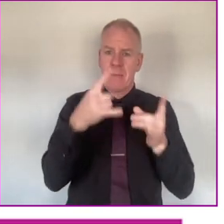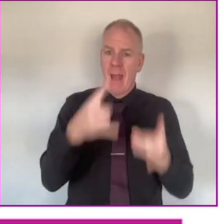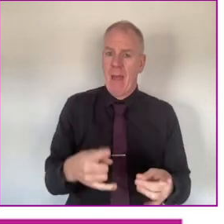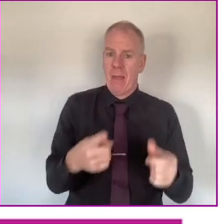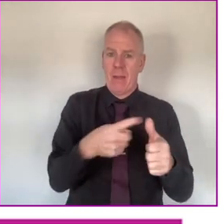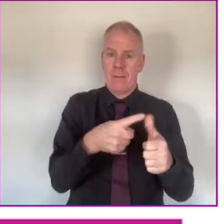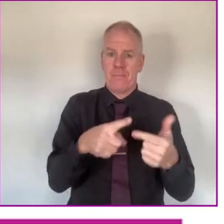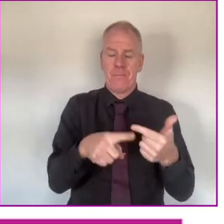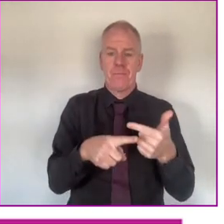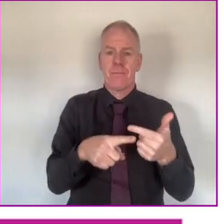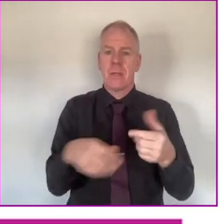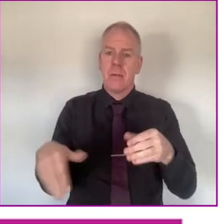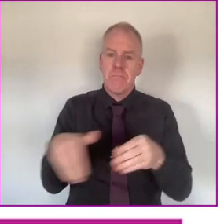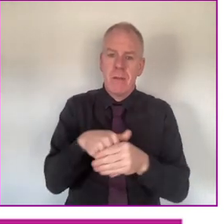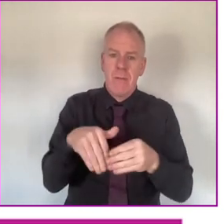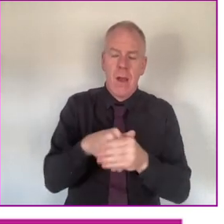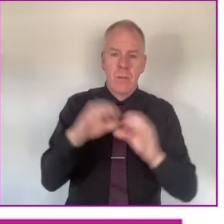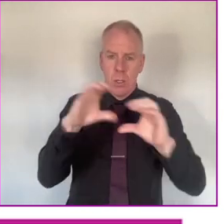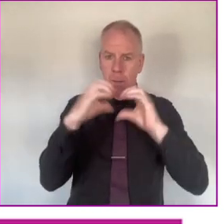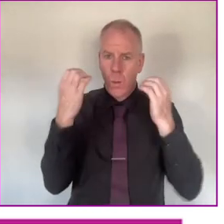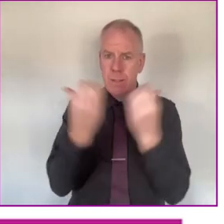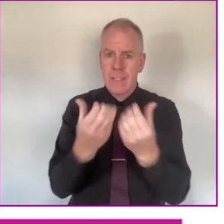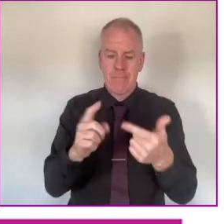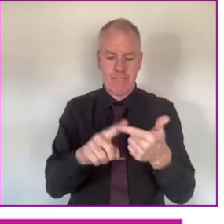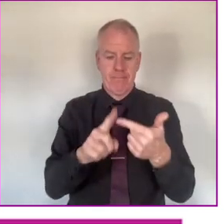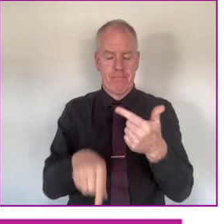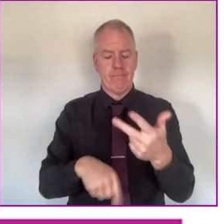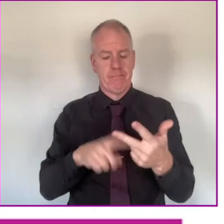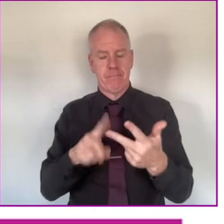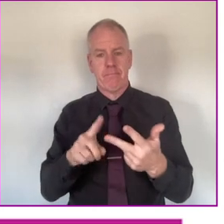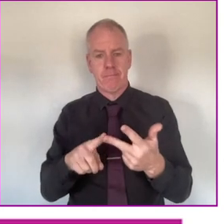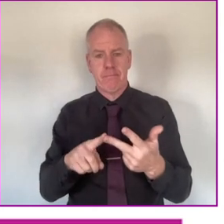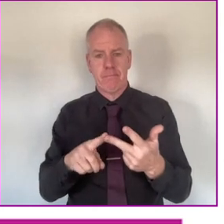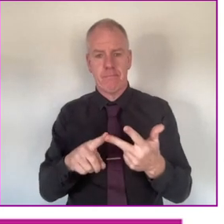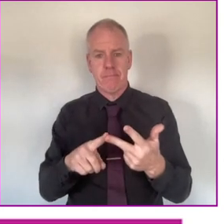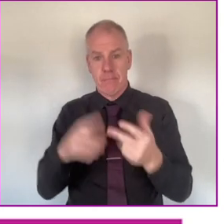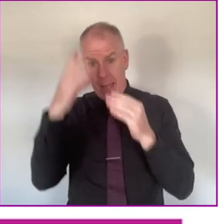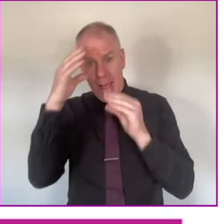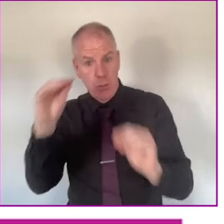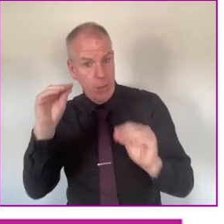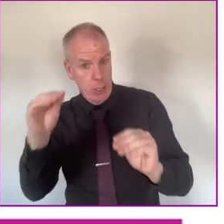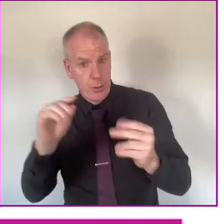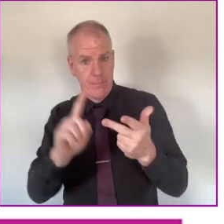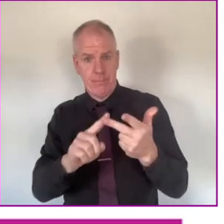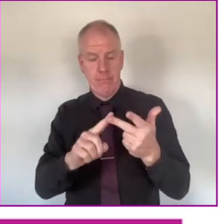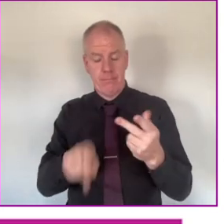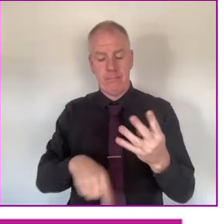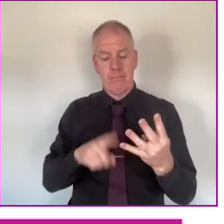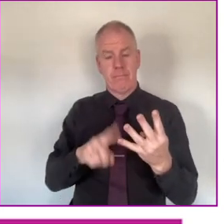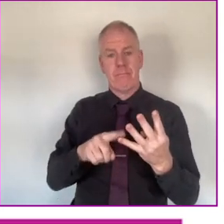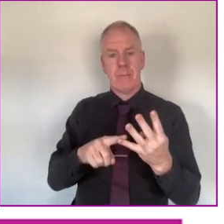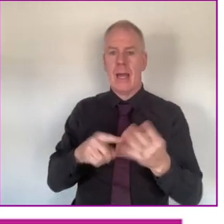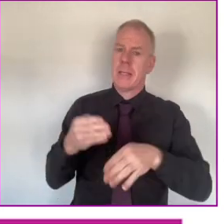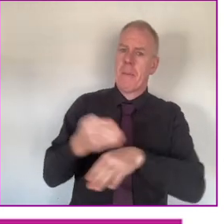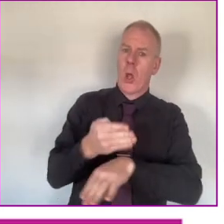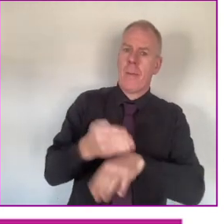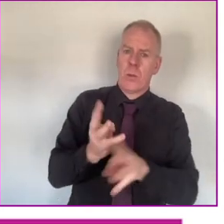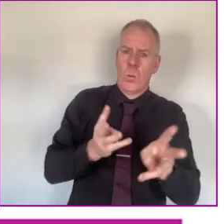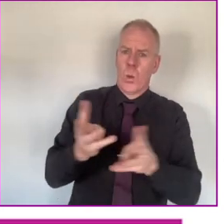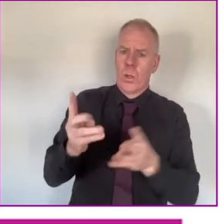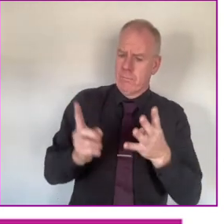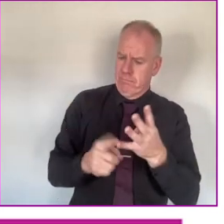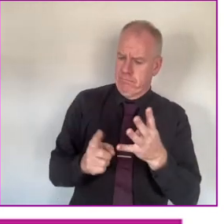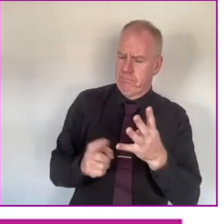on health, being part of the community, education, and